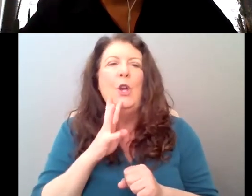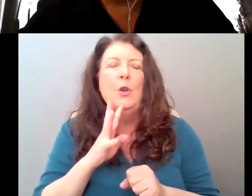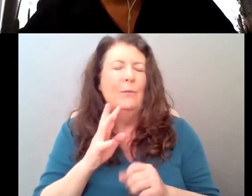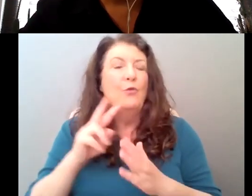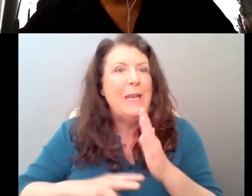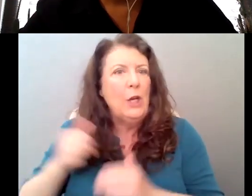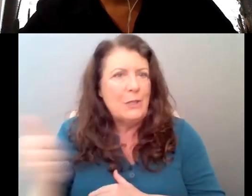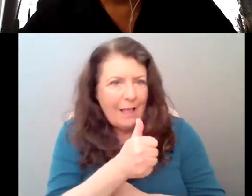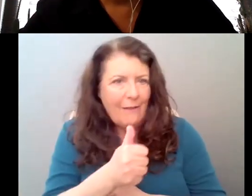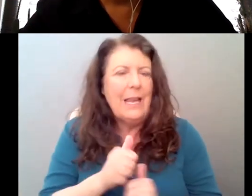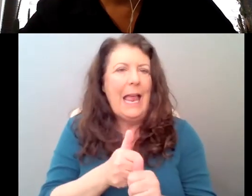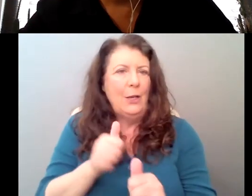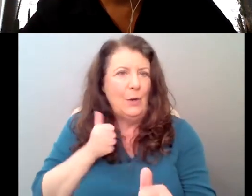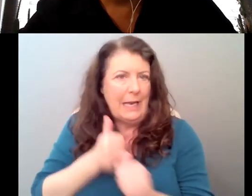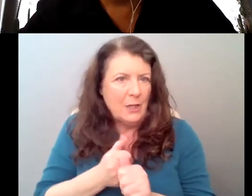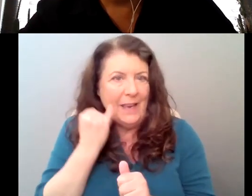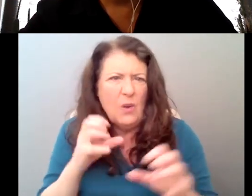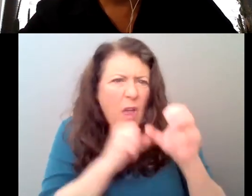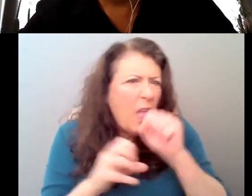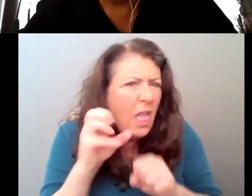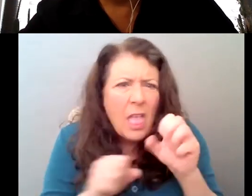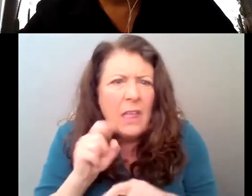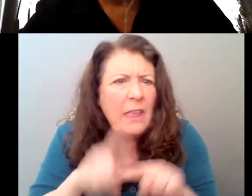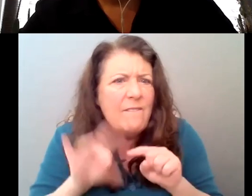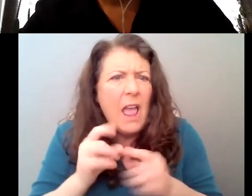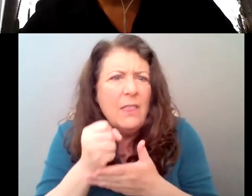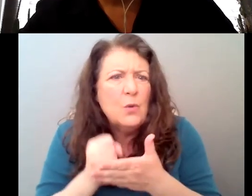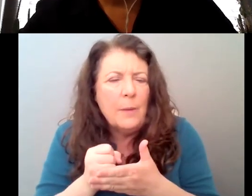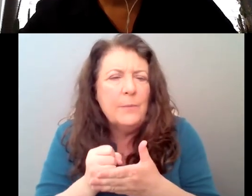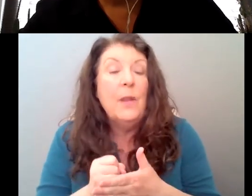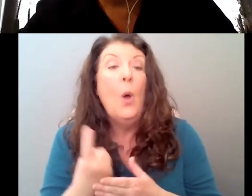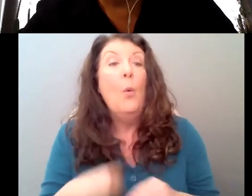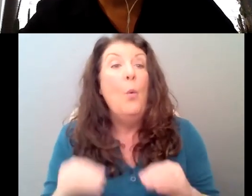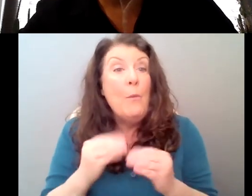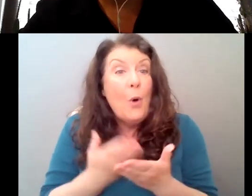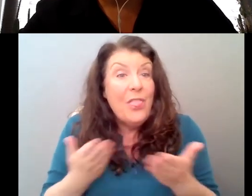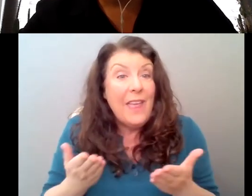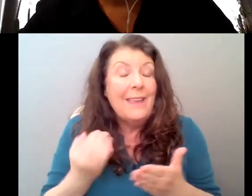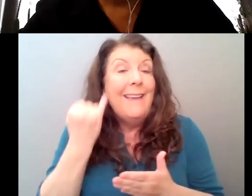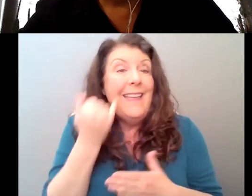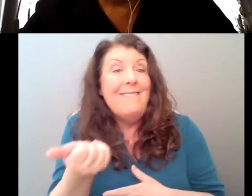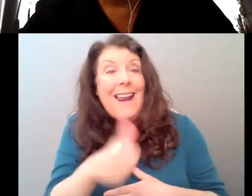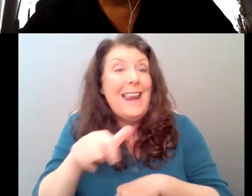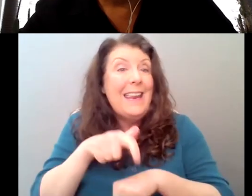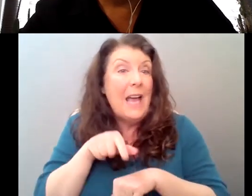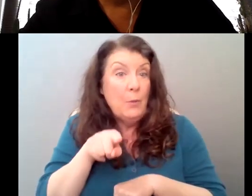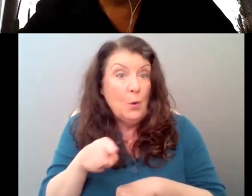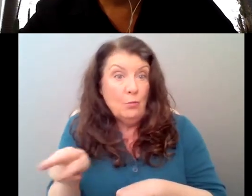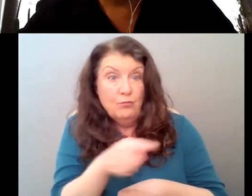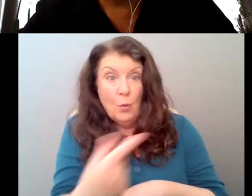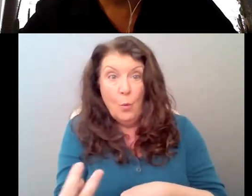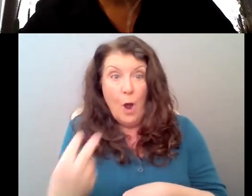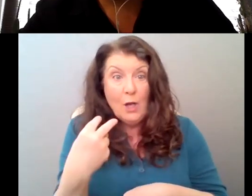that might have whizzed by you. So now there's one more thing. If at any point you who are watching this